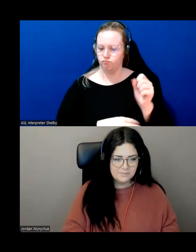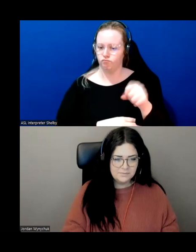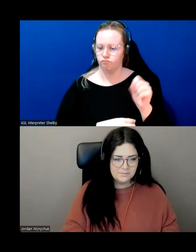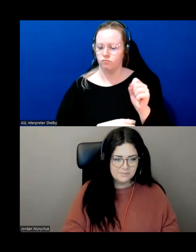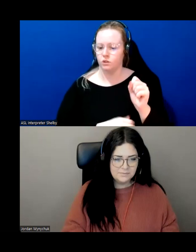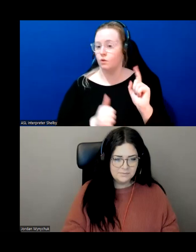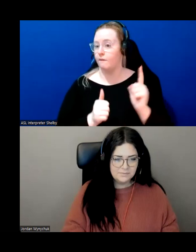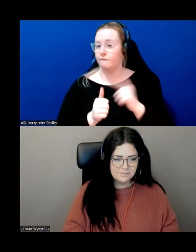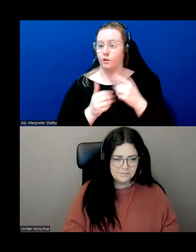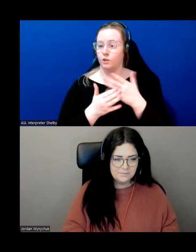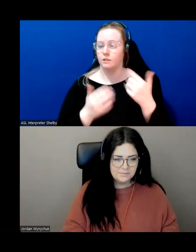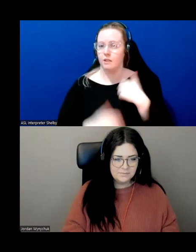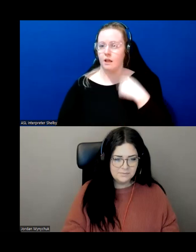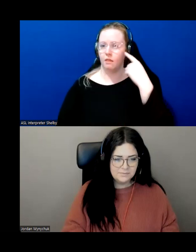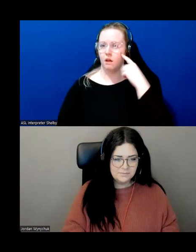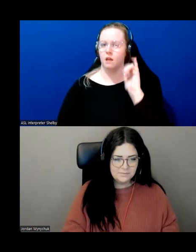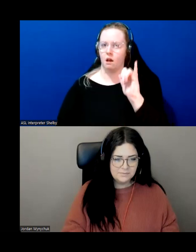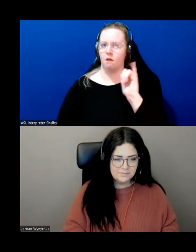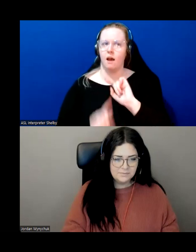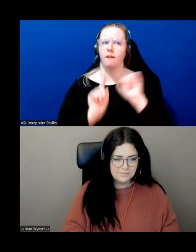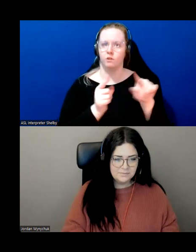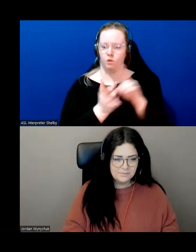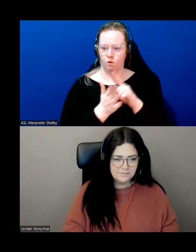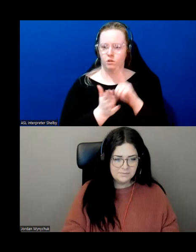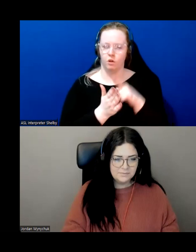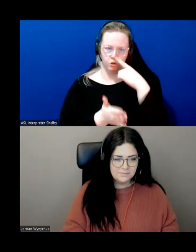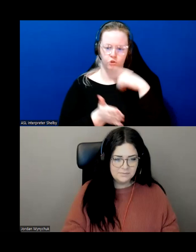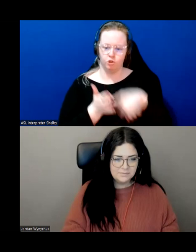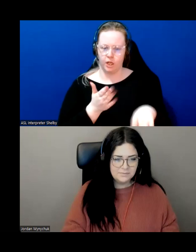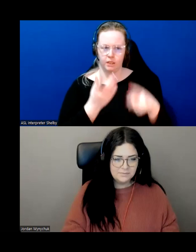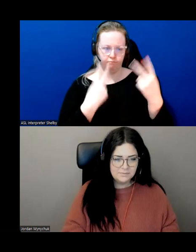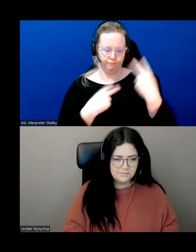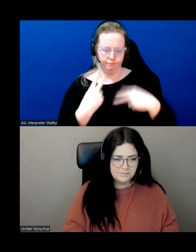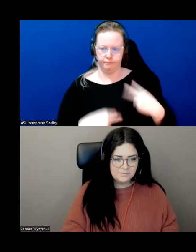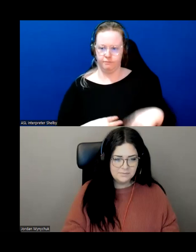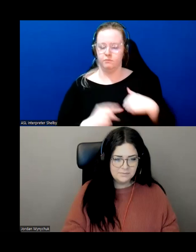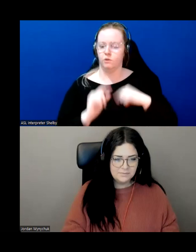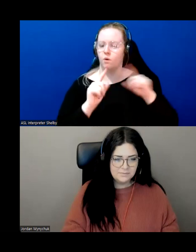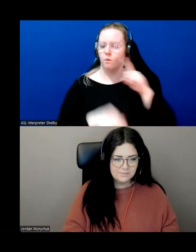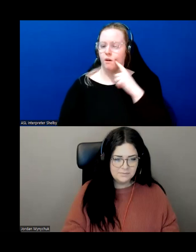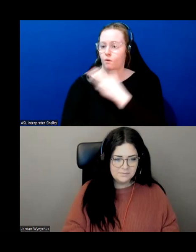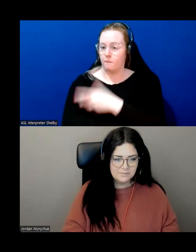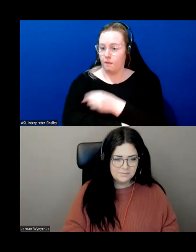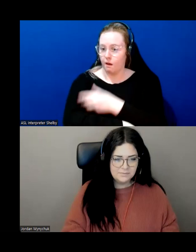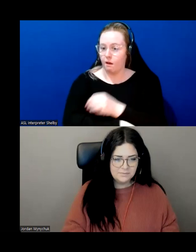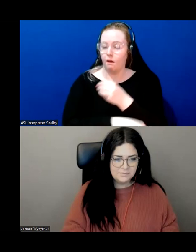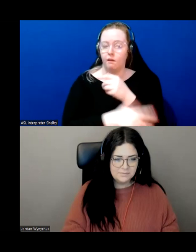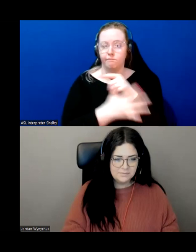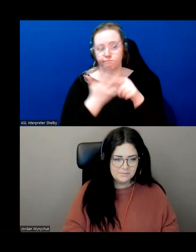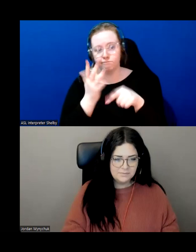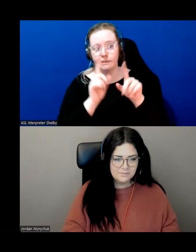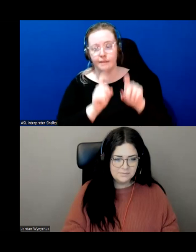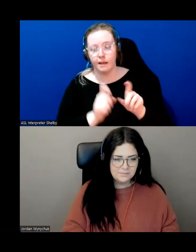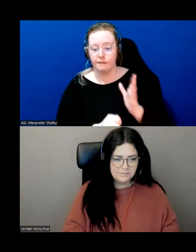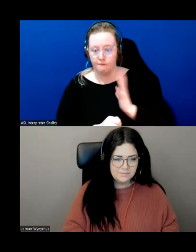first thing i wanted to do is say okay you know what i need to go to my physician and get that checked so i went and got my blood work checked and things of that nature and that was fine